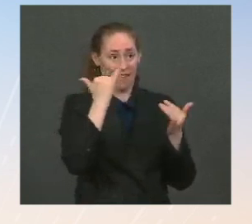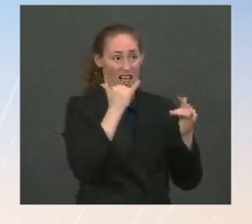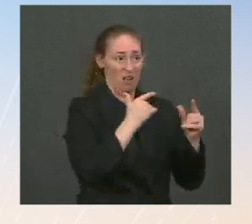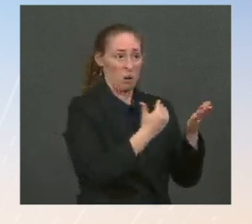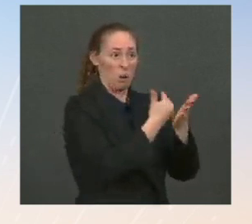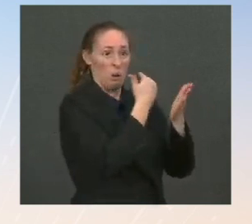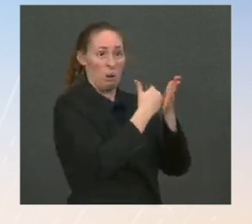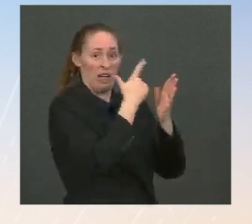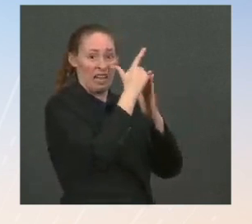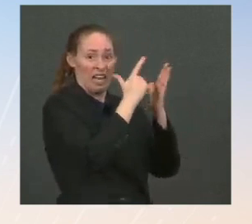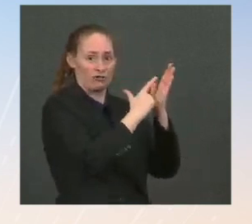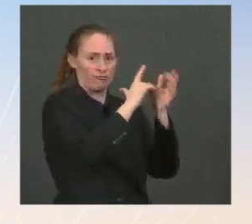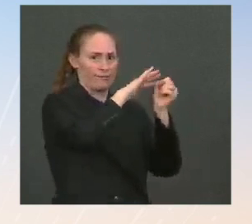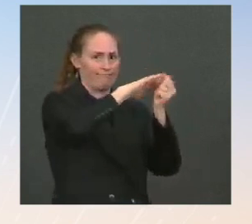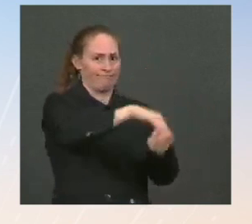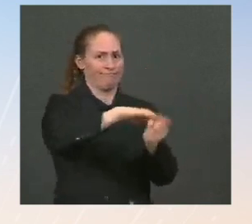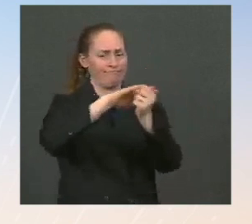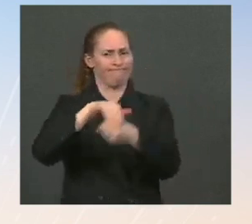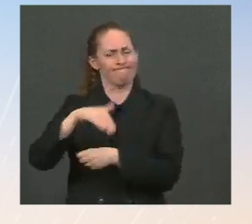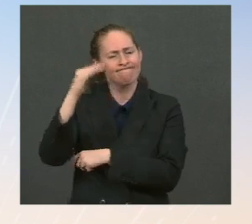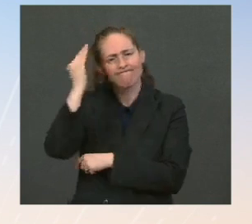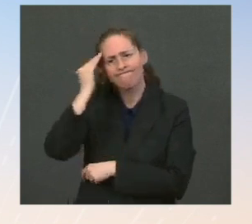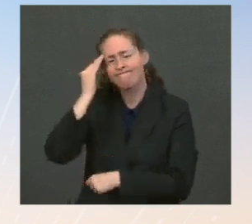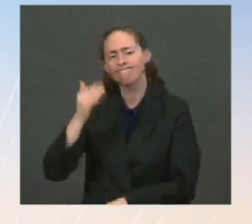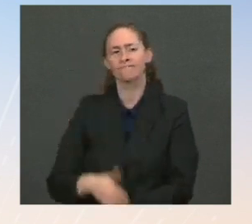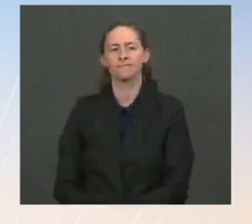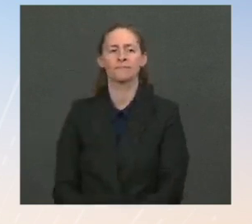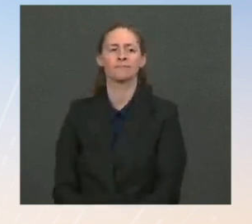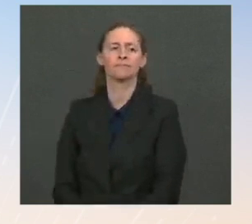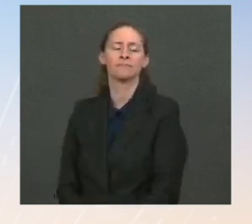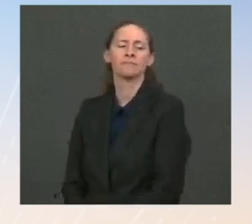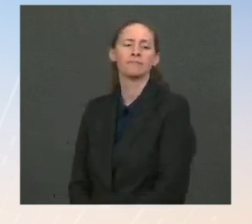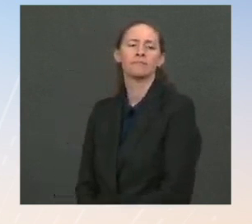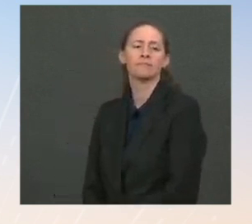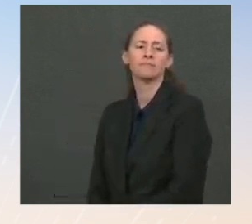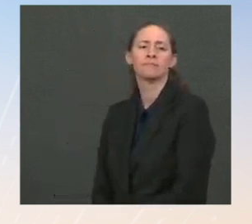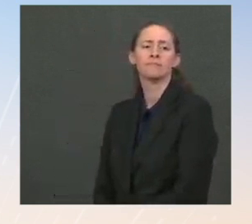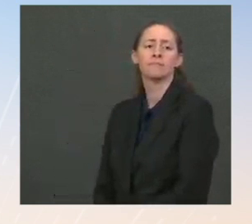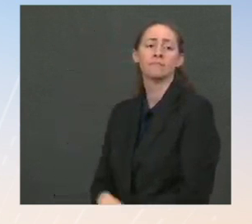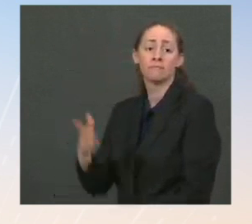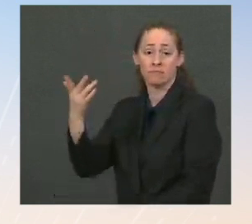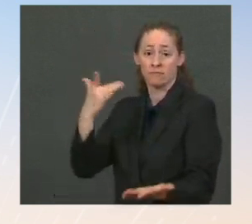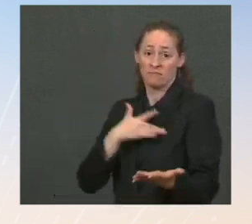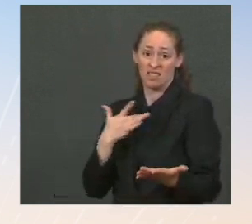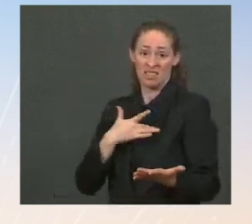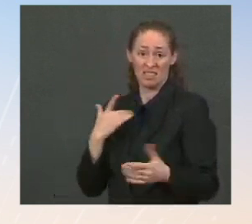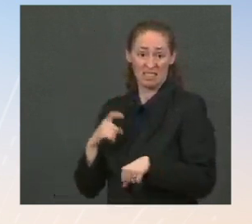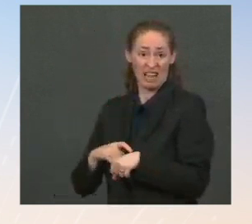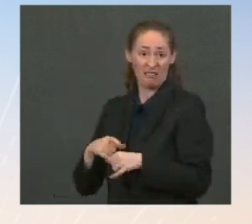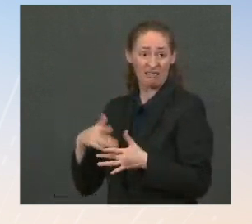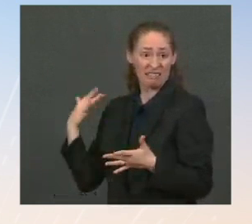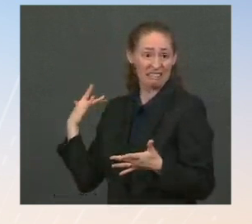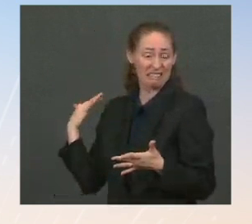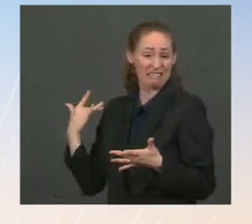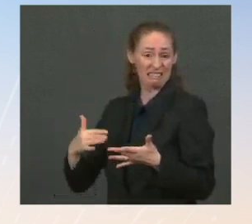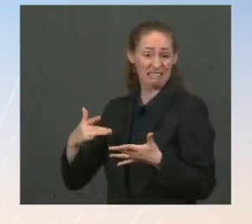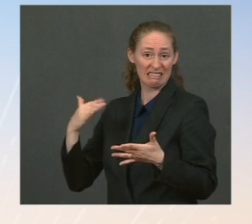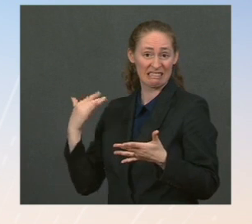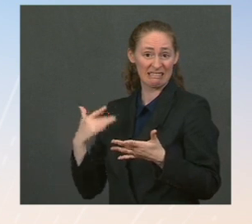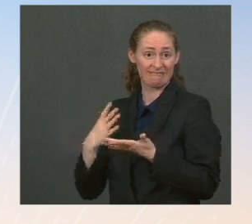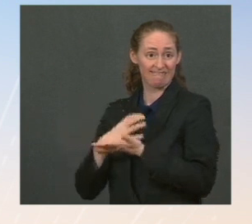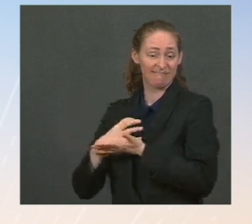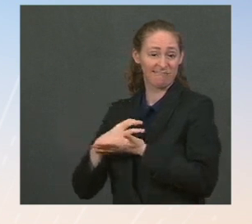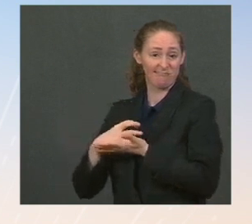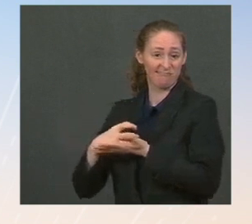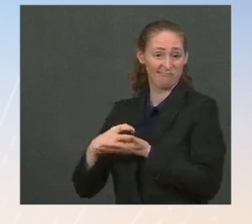across the country. The Does the President believe that he's racing against the clock in dealing with the filibuster and voting rights? Ms. I think he